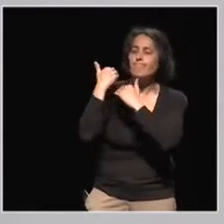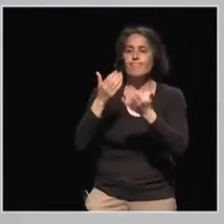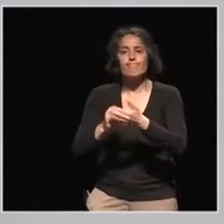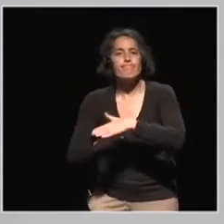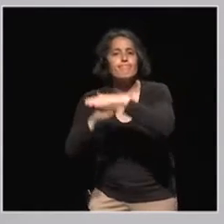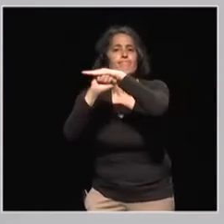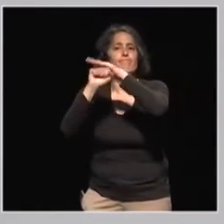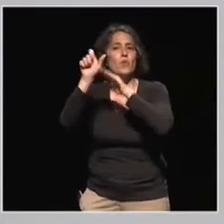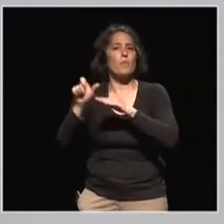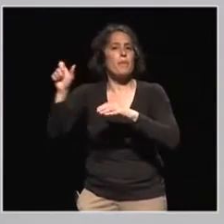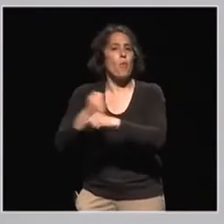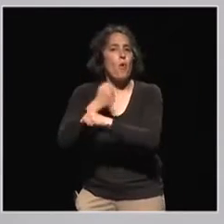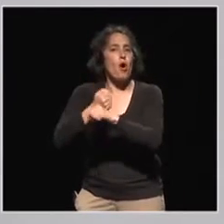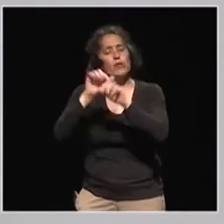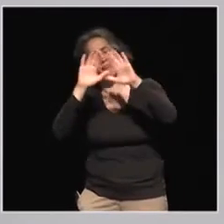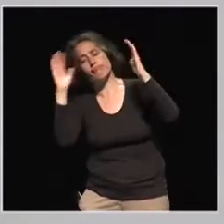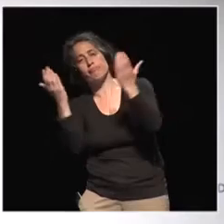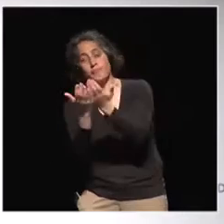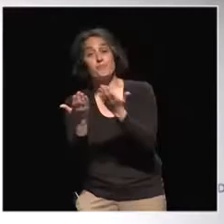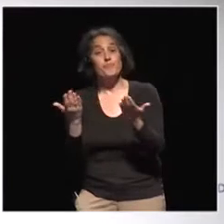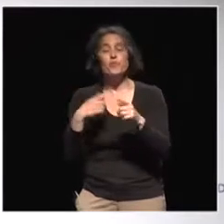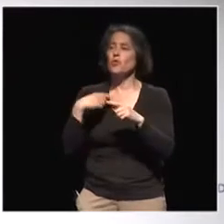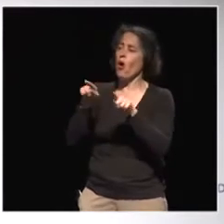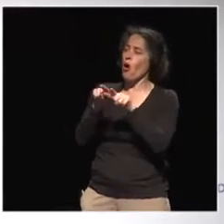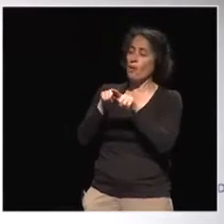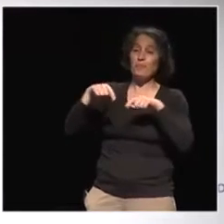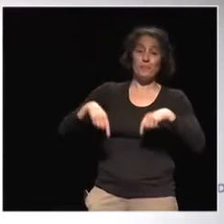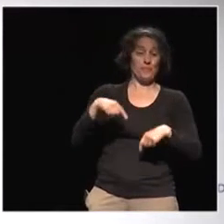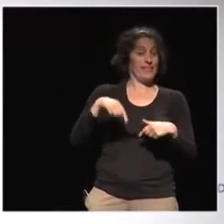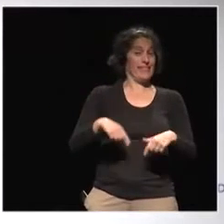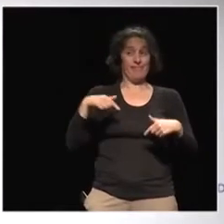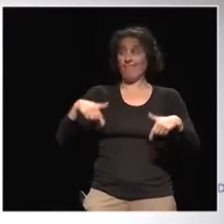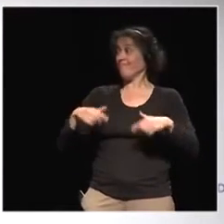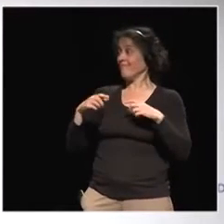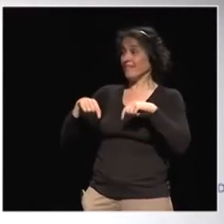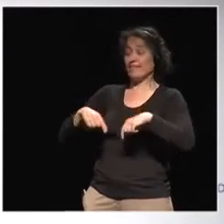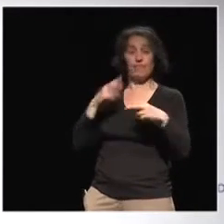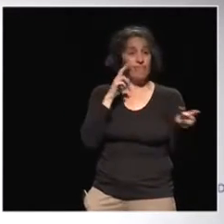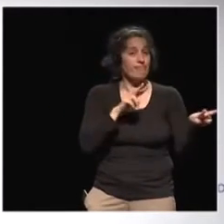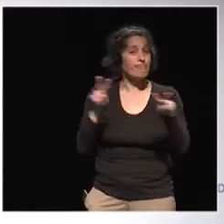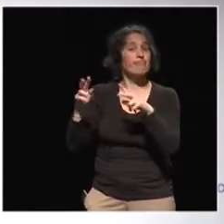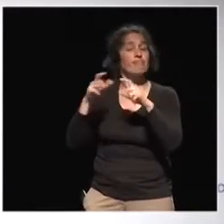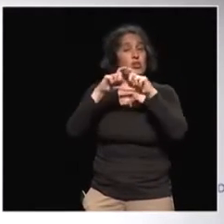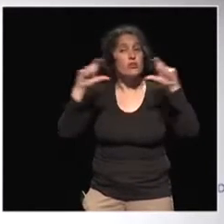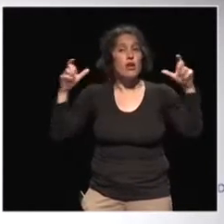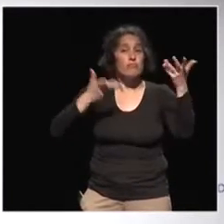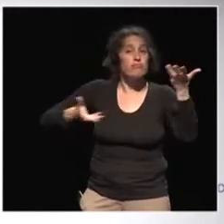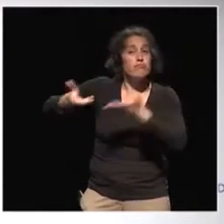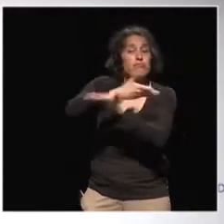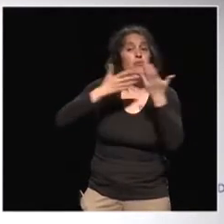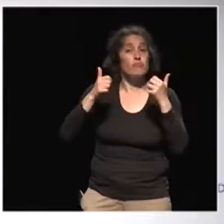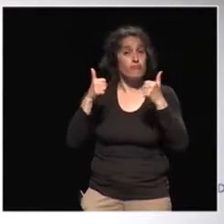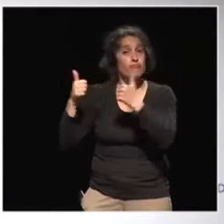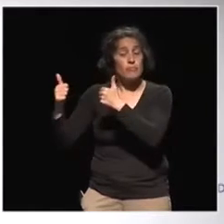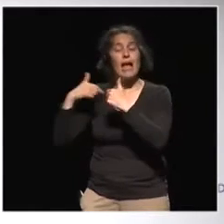for an education network, then I think to be critical of education